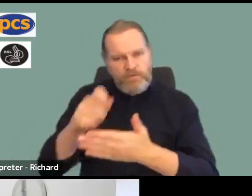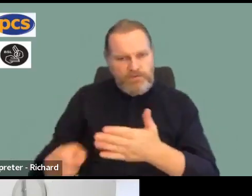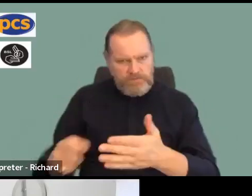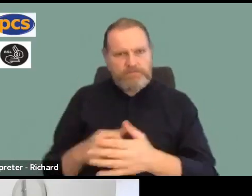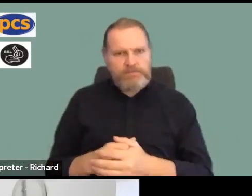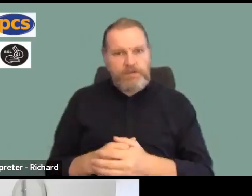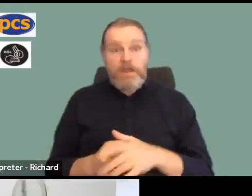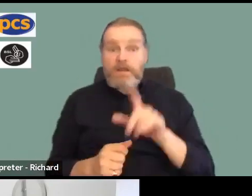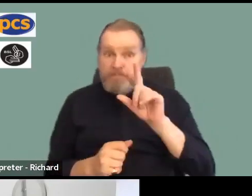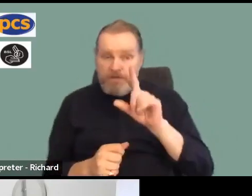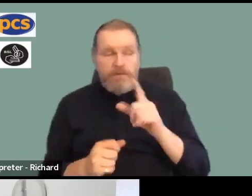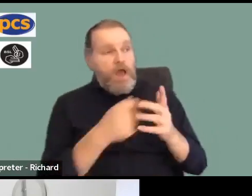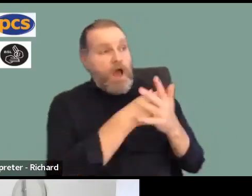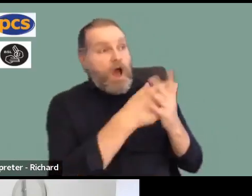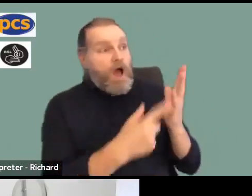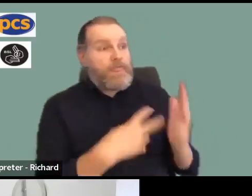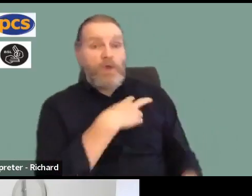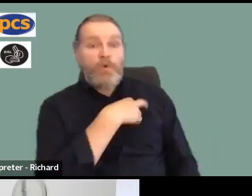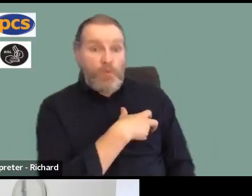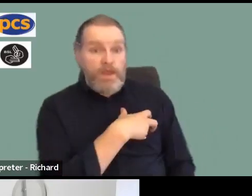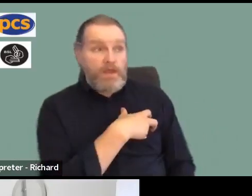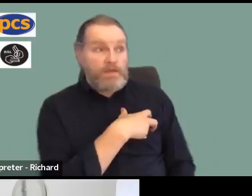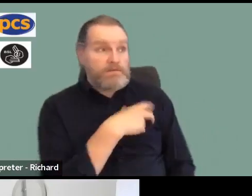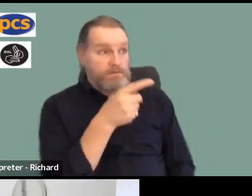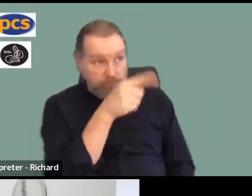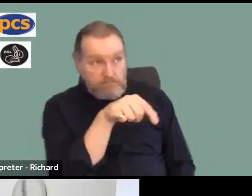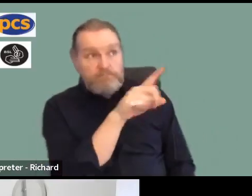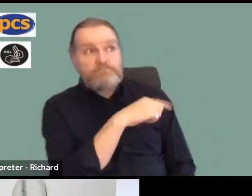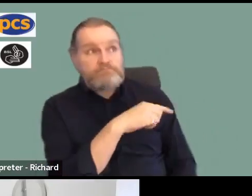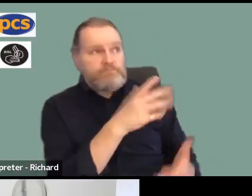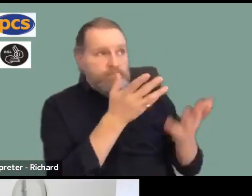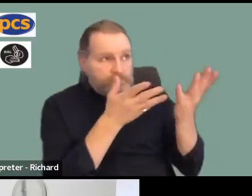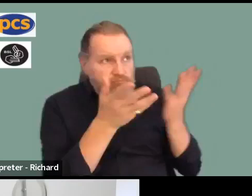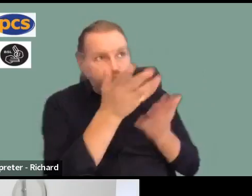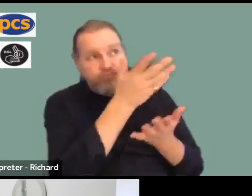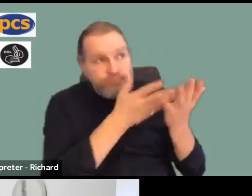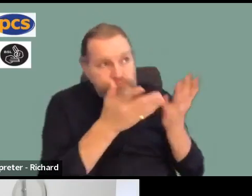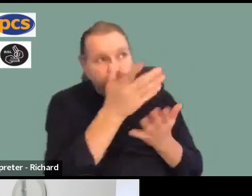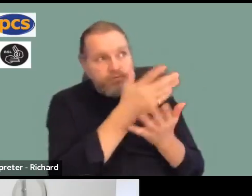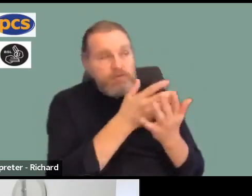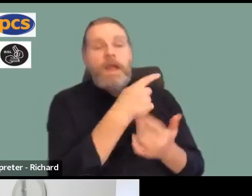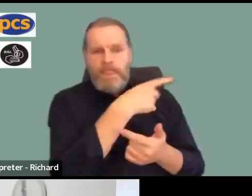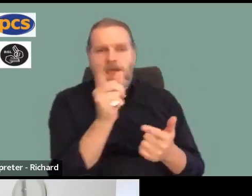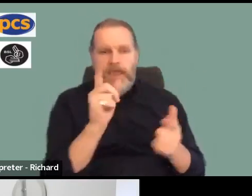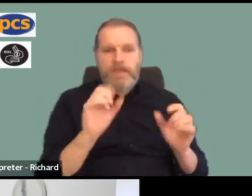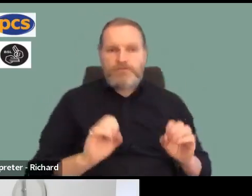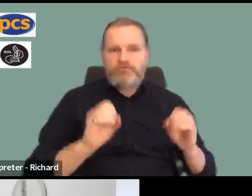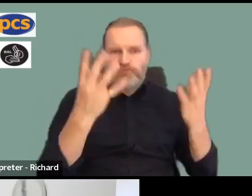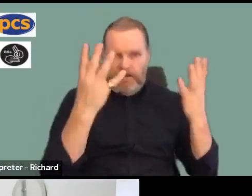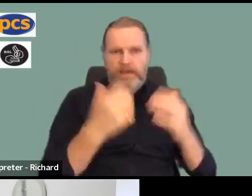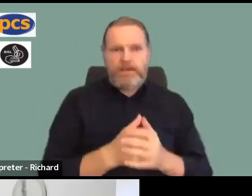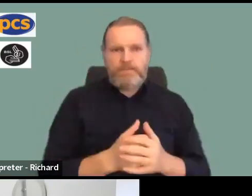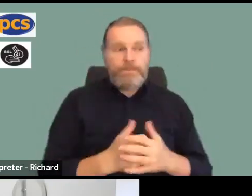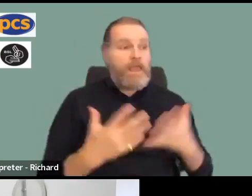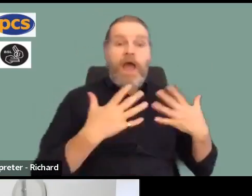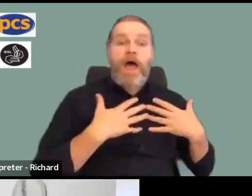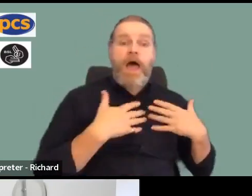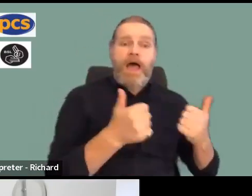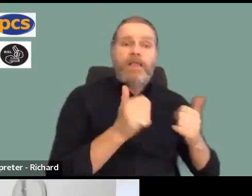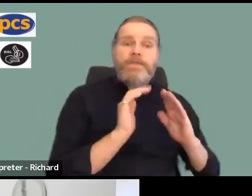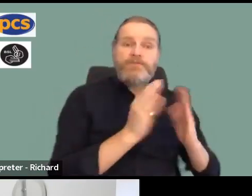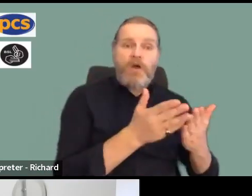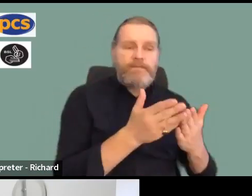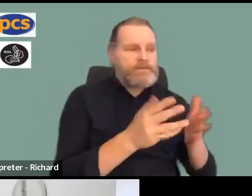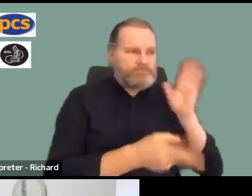and other unions. And I can confirm that those talks are now making it clear that our colleagues in the health service, our